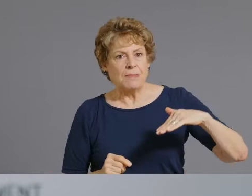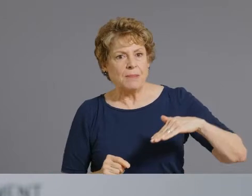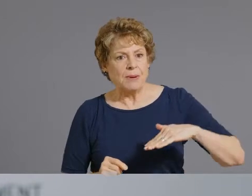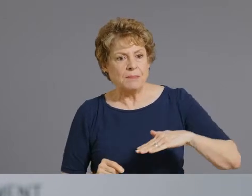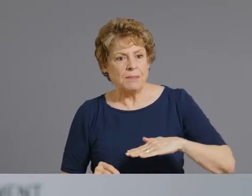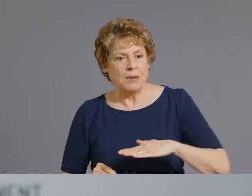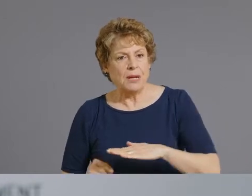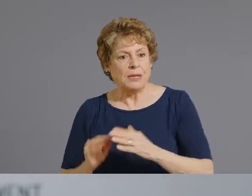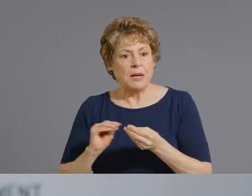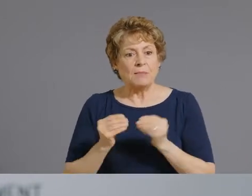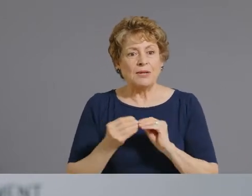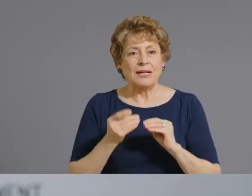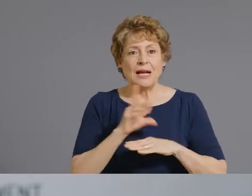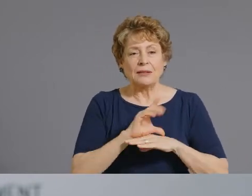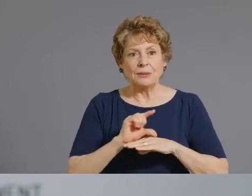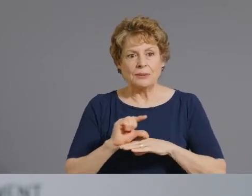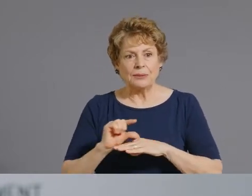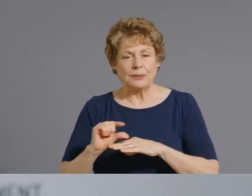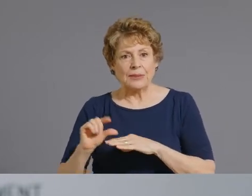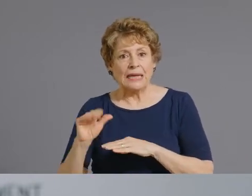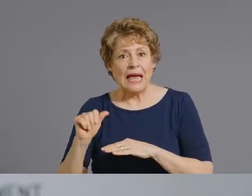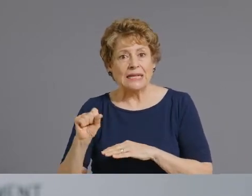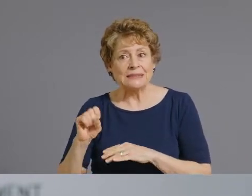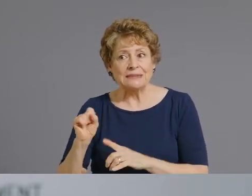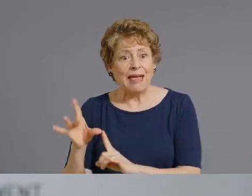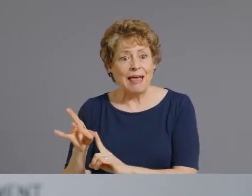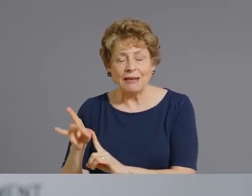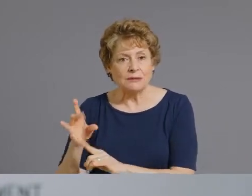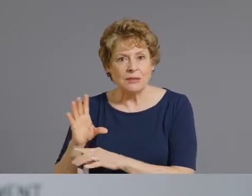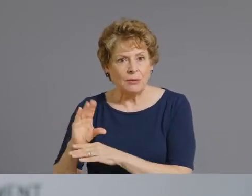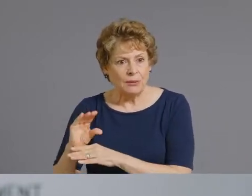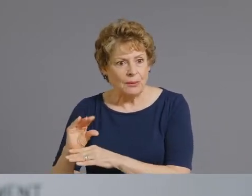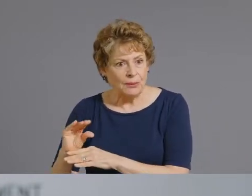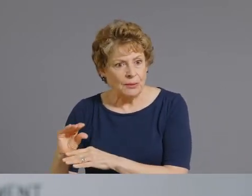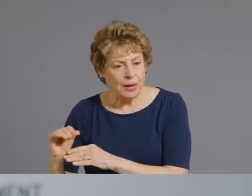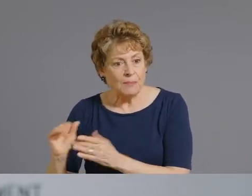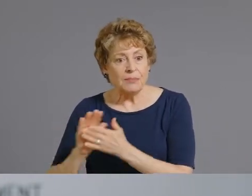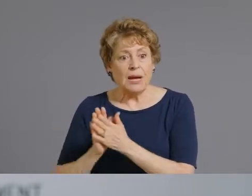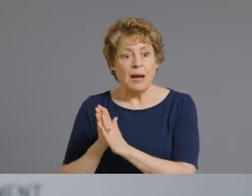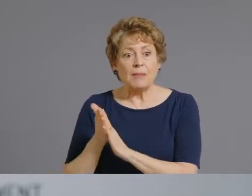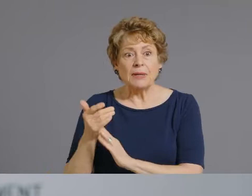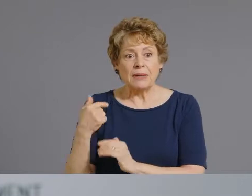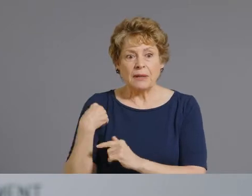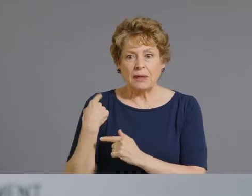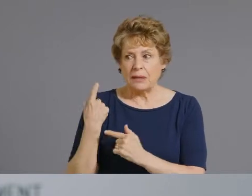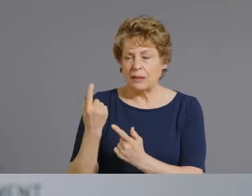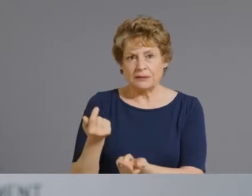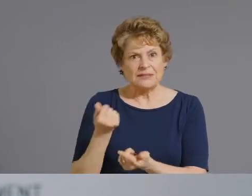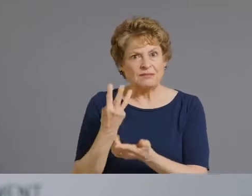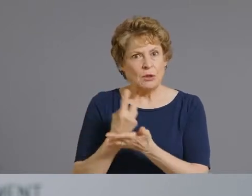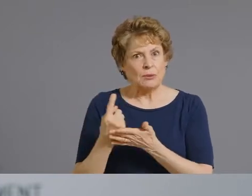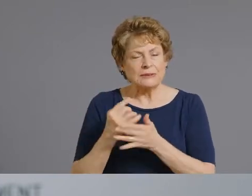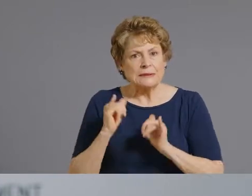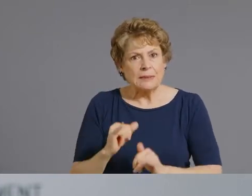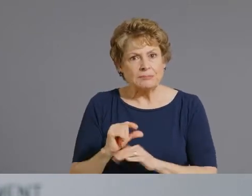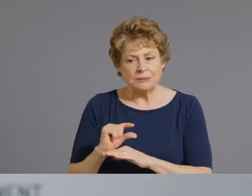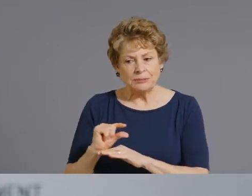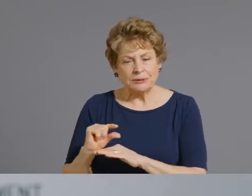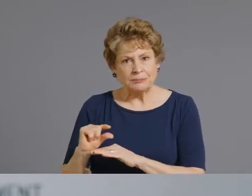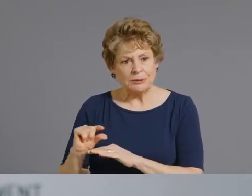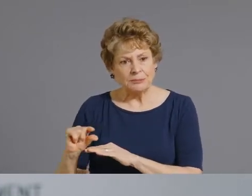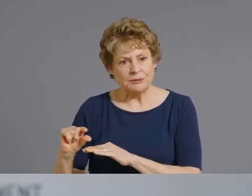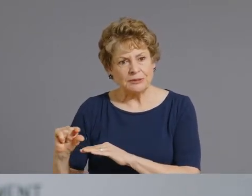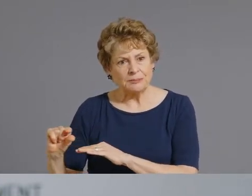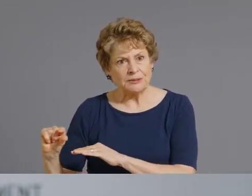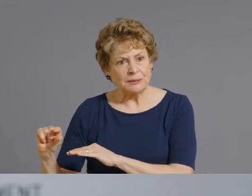cases per week. In addition, stabilizing over the last several weeks of cases. We have seen a slight trending down